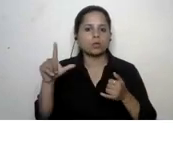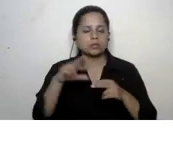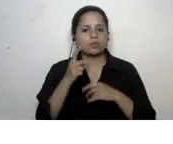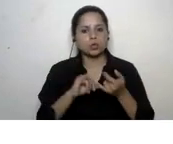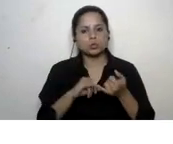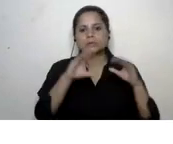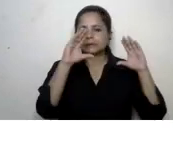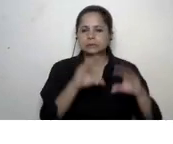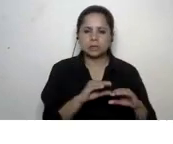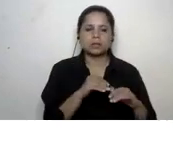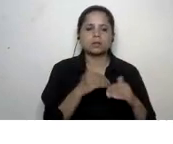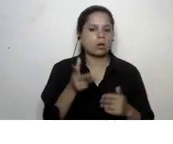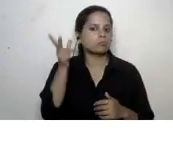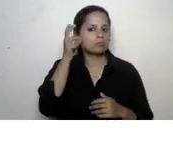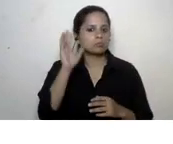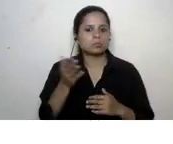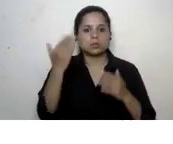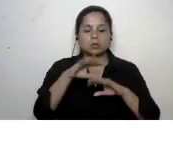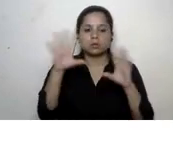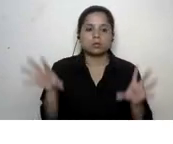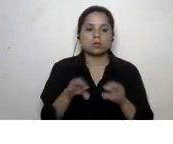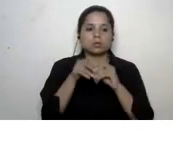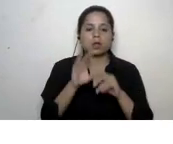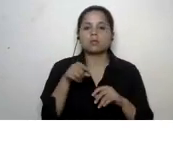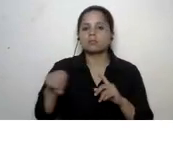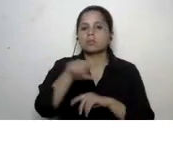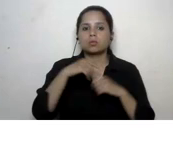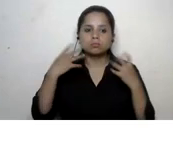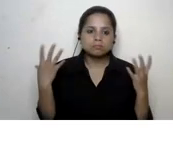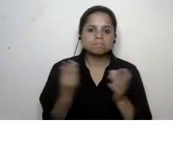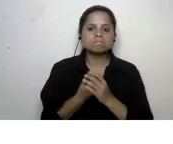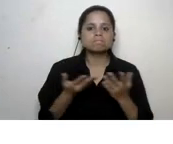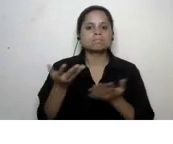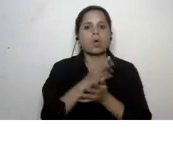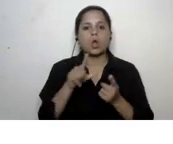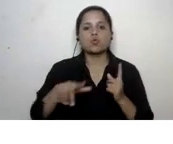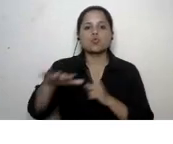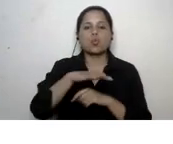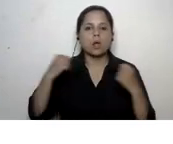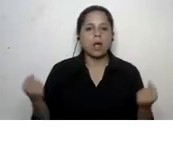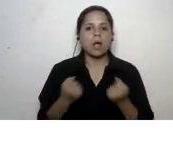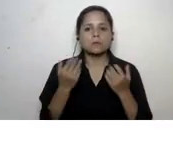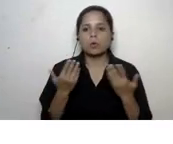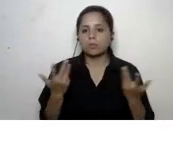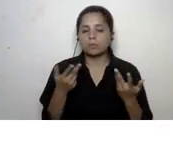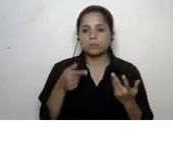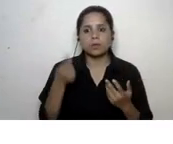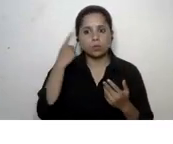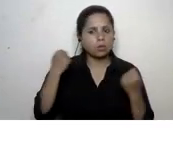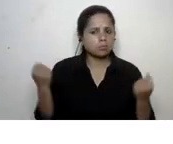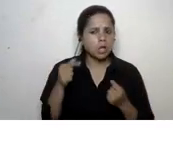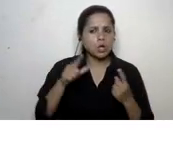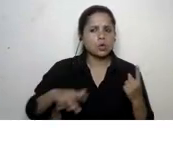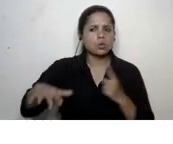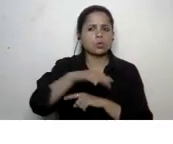and then finally they get together and they discuss how they can activate local action now activating local action is something